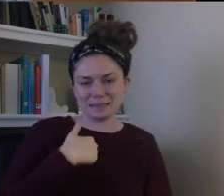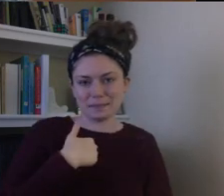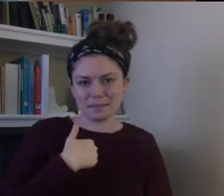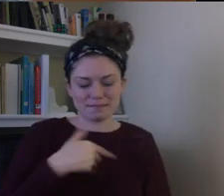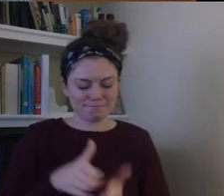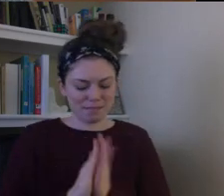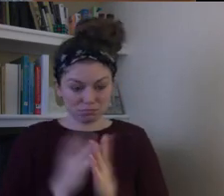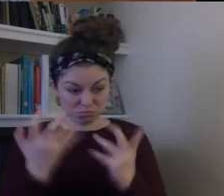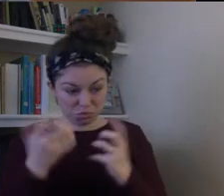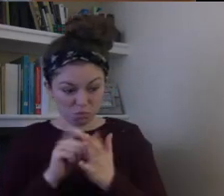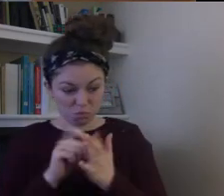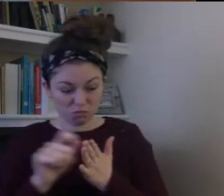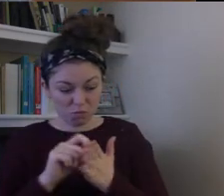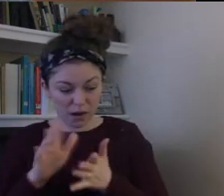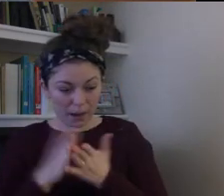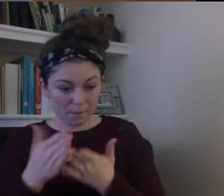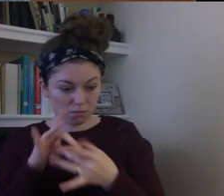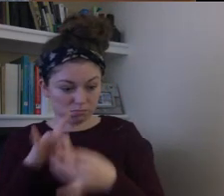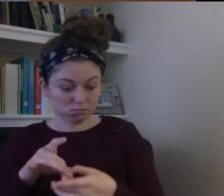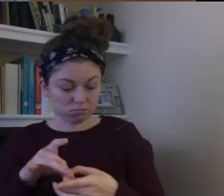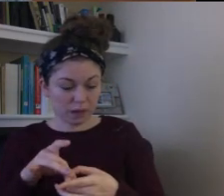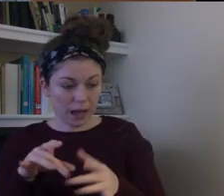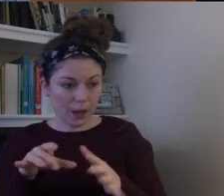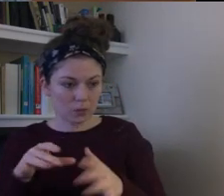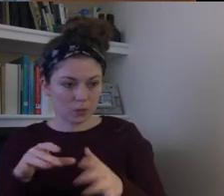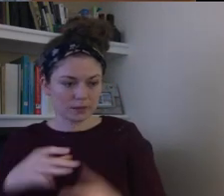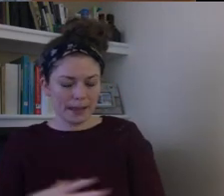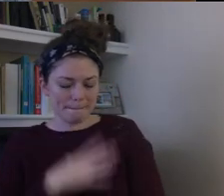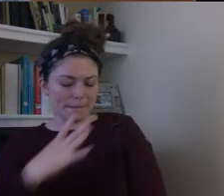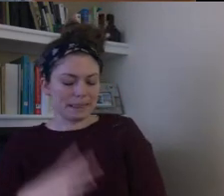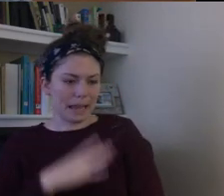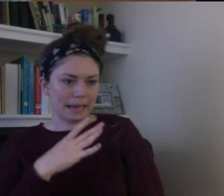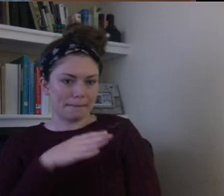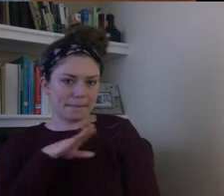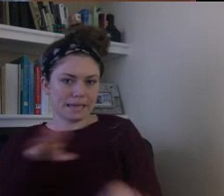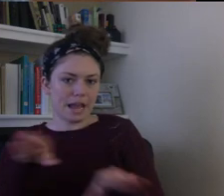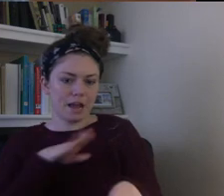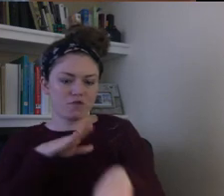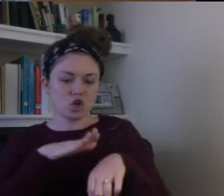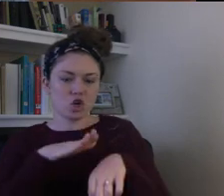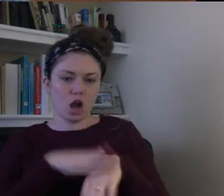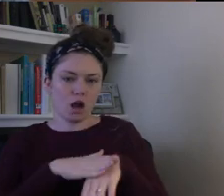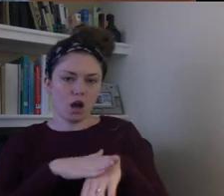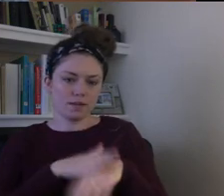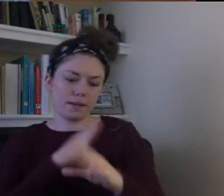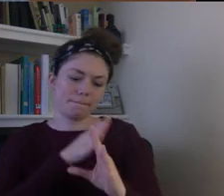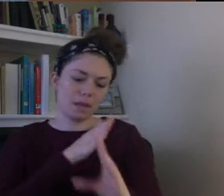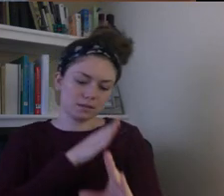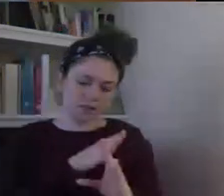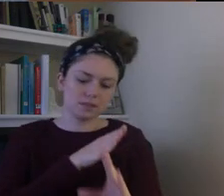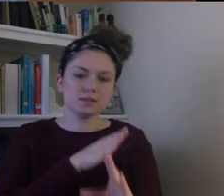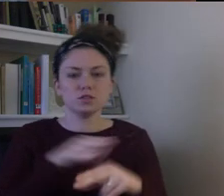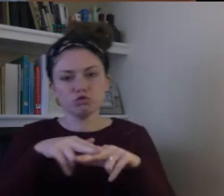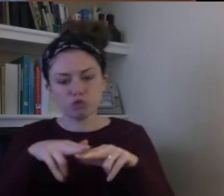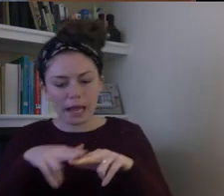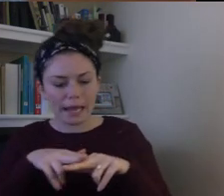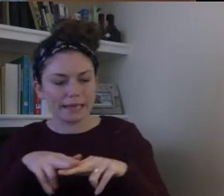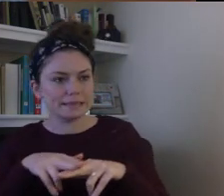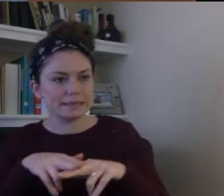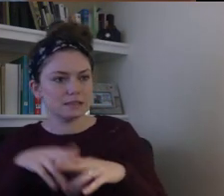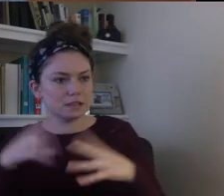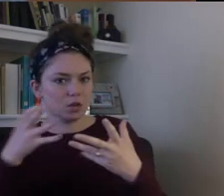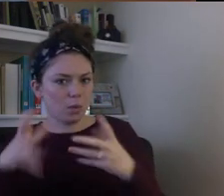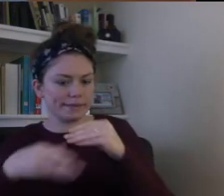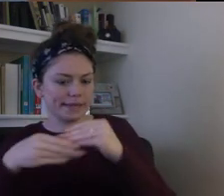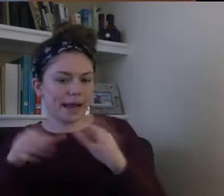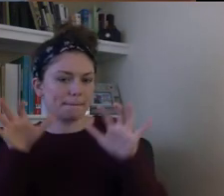to write a story about having good manners on public transportation. And he wanted to use monsters because he loves drawing monsters and he's really